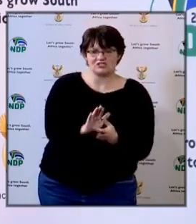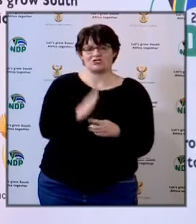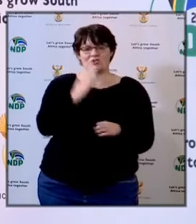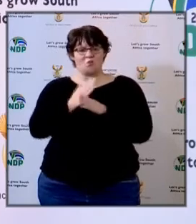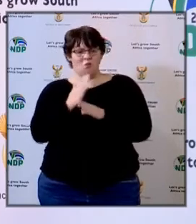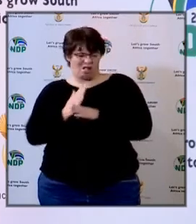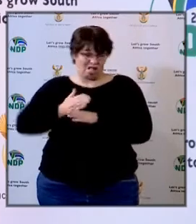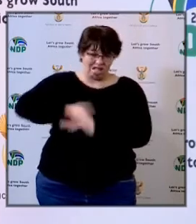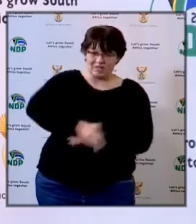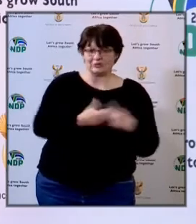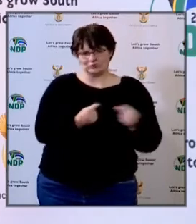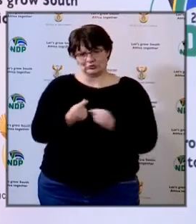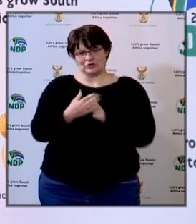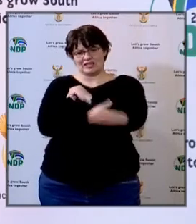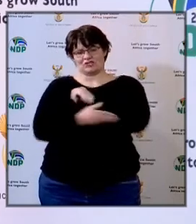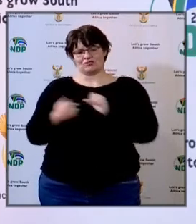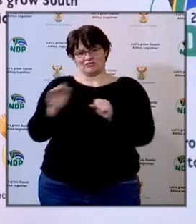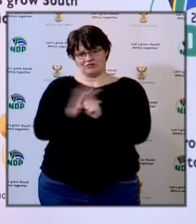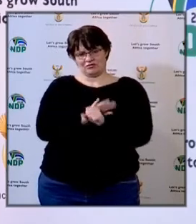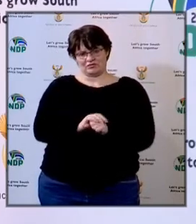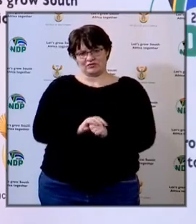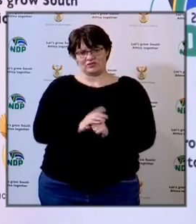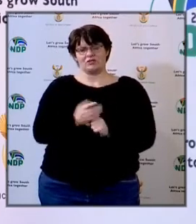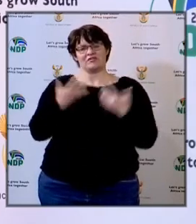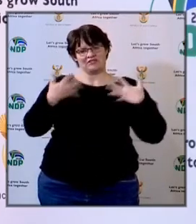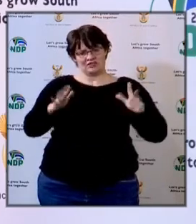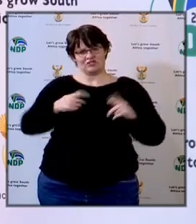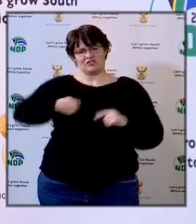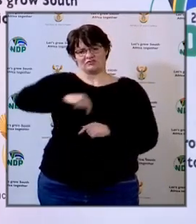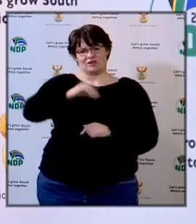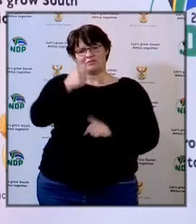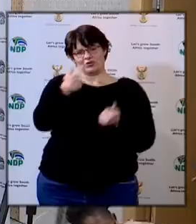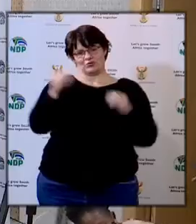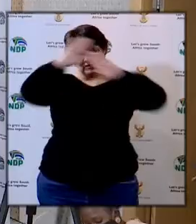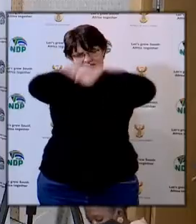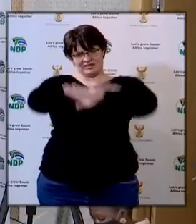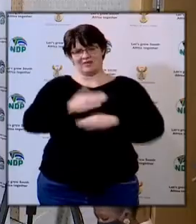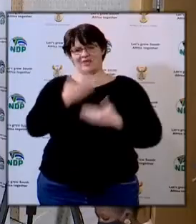work that has taken place across the country that's it from us good evening thank you so